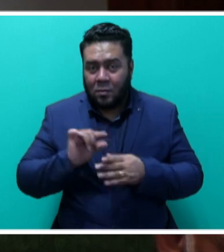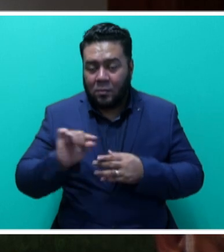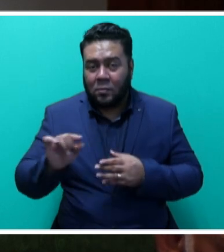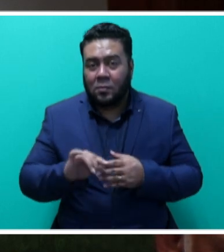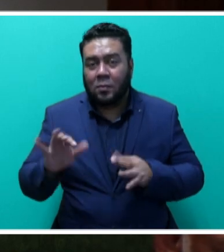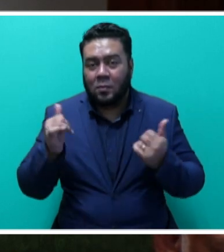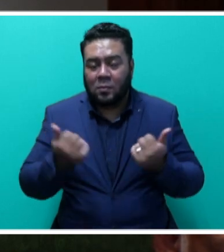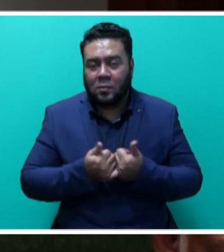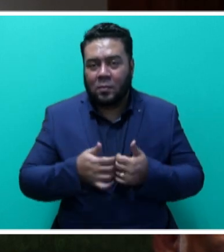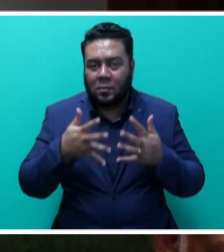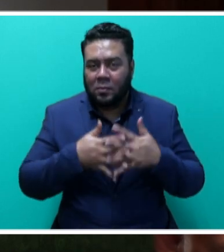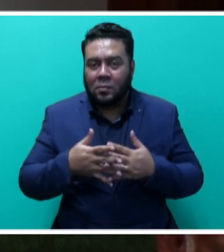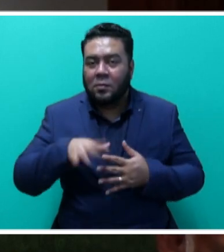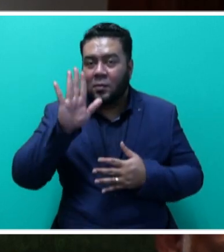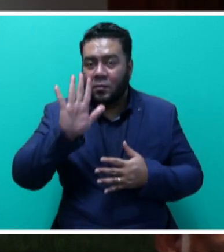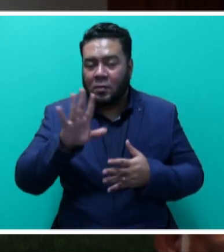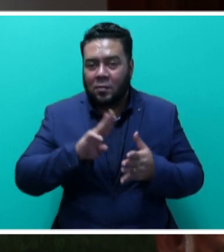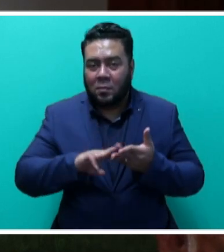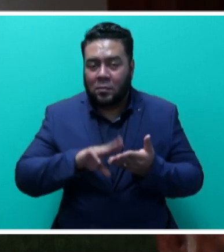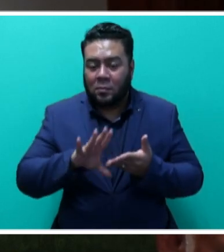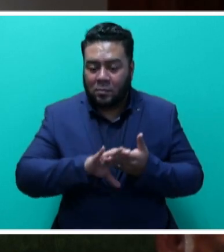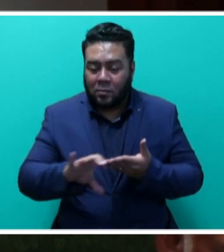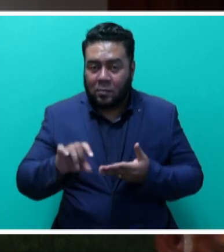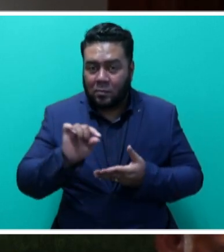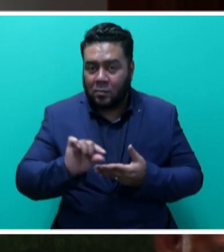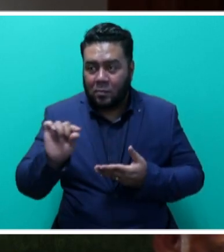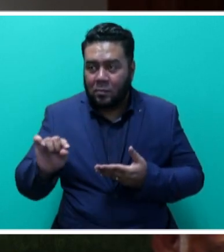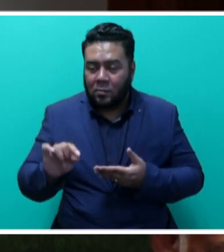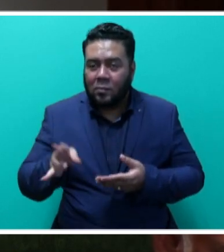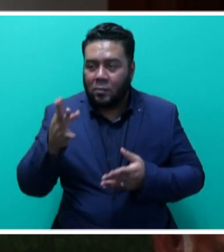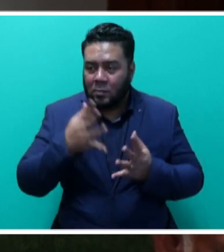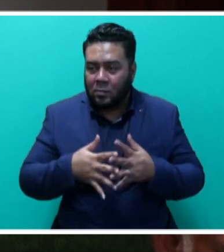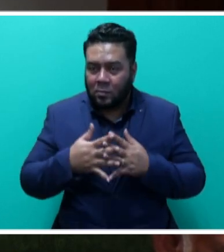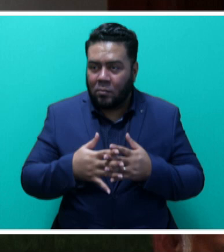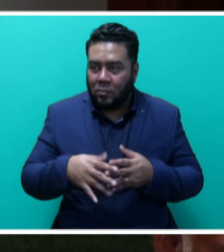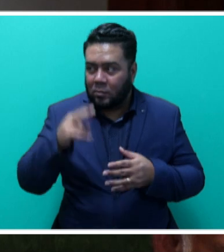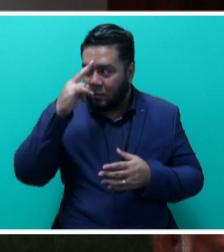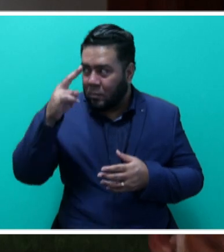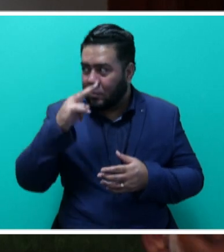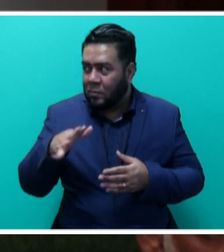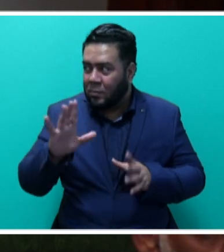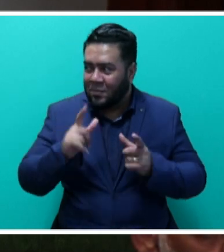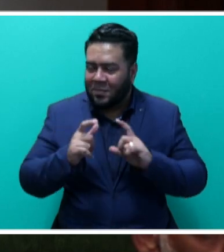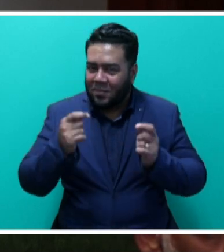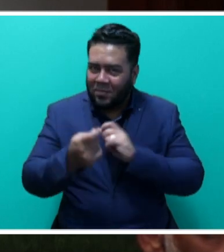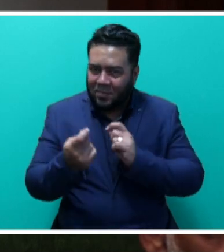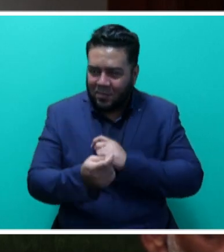US$5 million, with the United Nations Framework Convention on Climate Change,